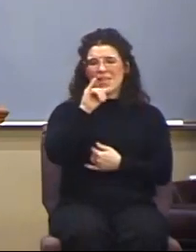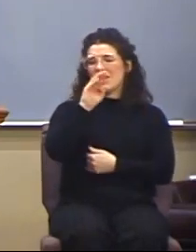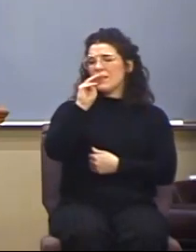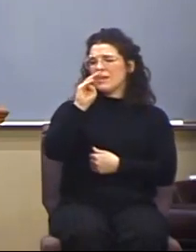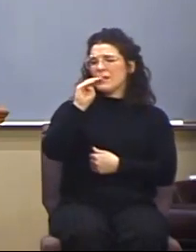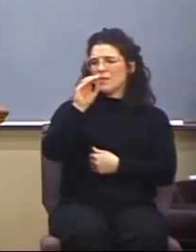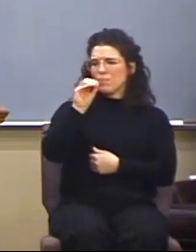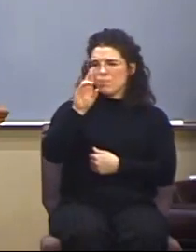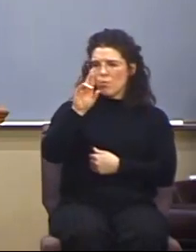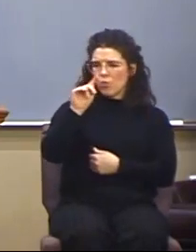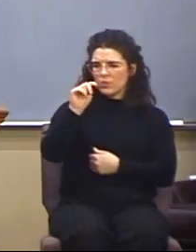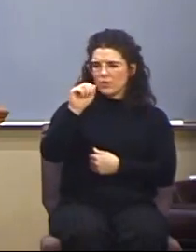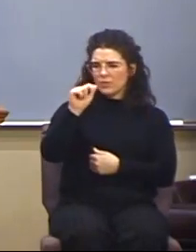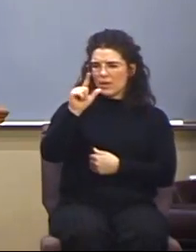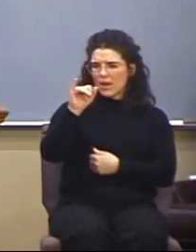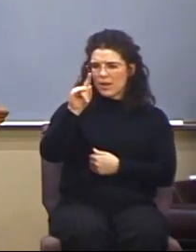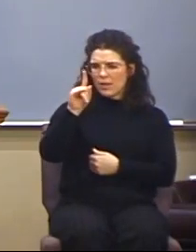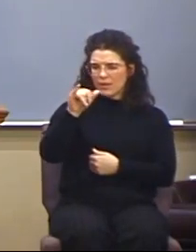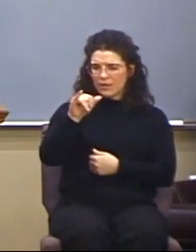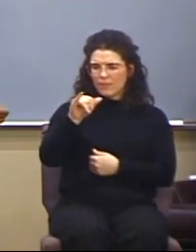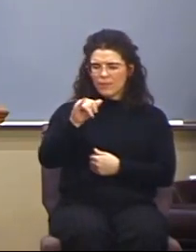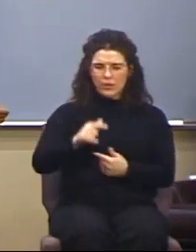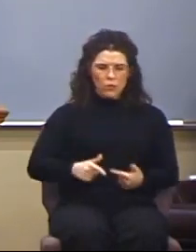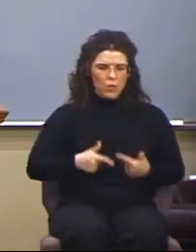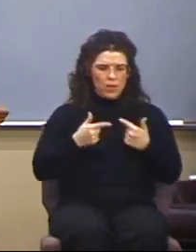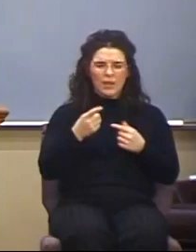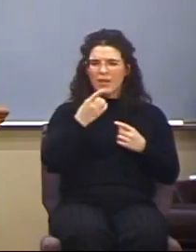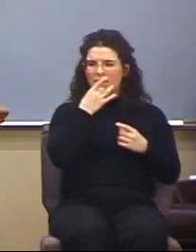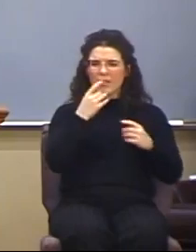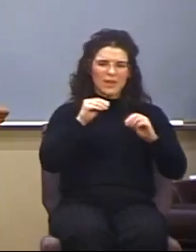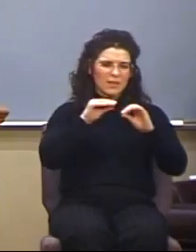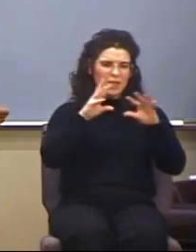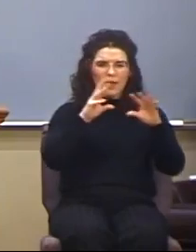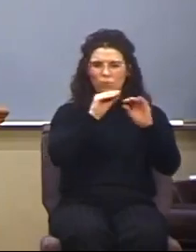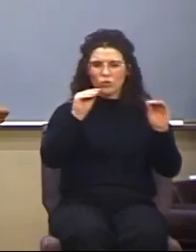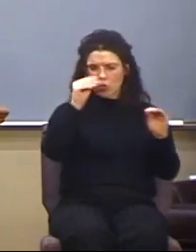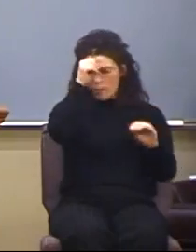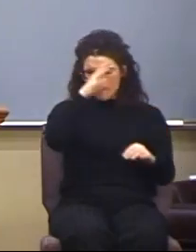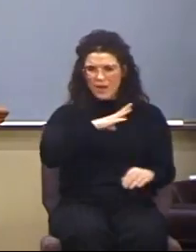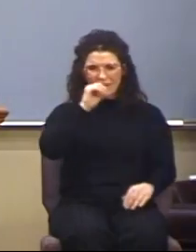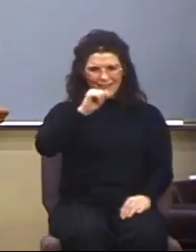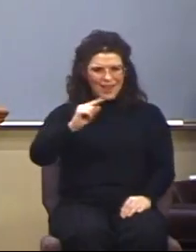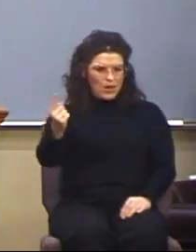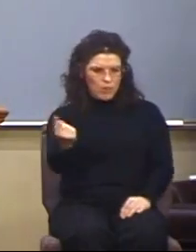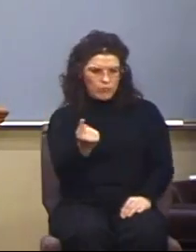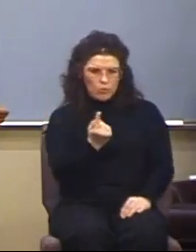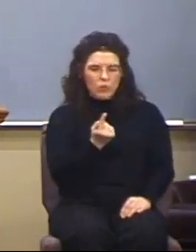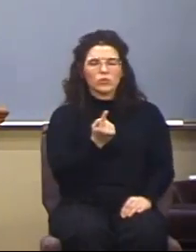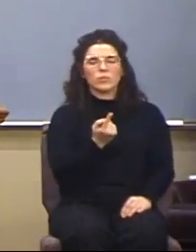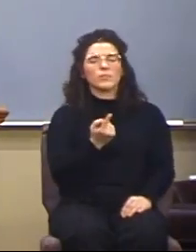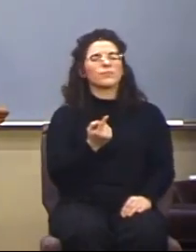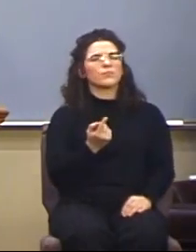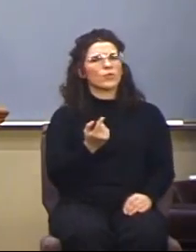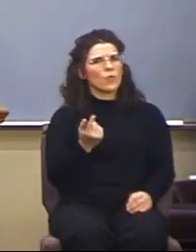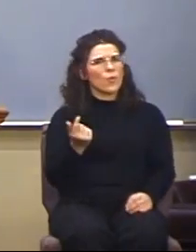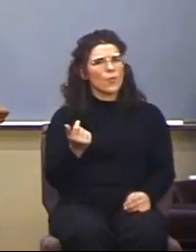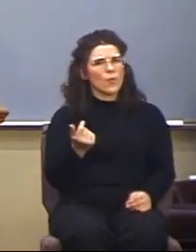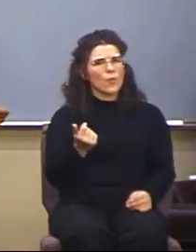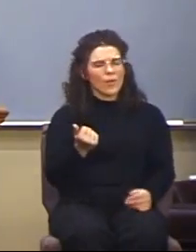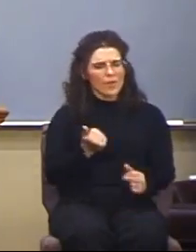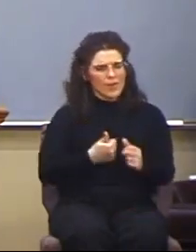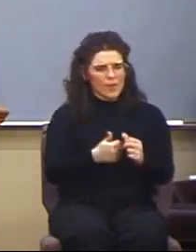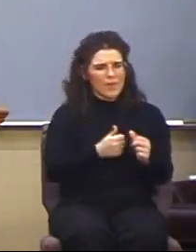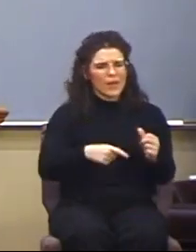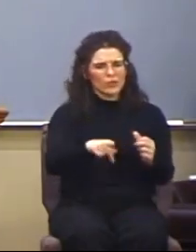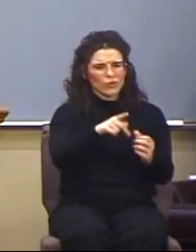dwelling in the light which no man can approach unto. So the apostle Paul a number of times